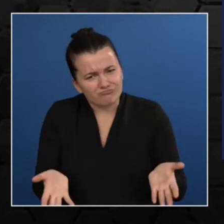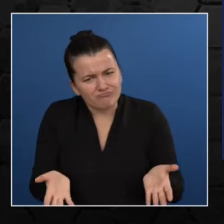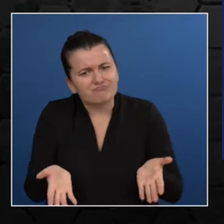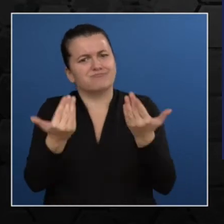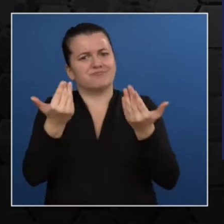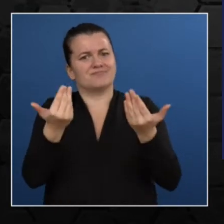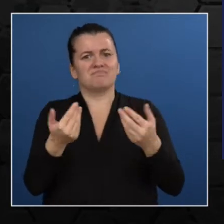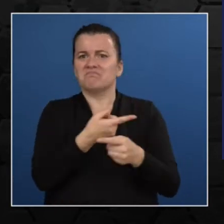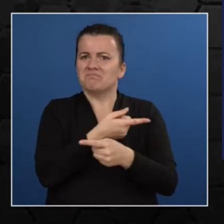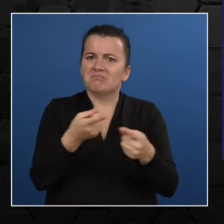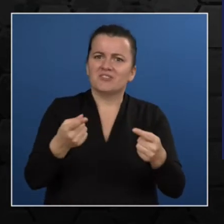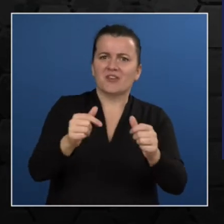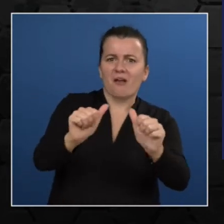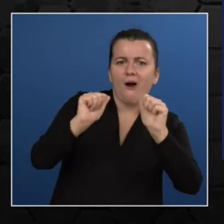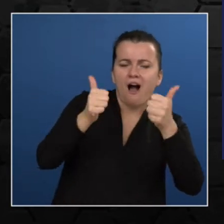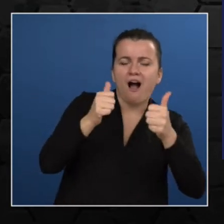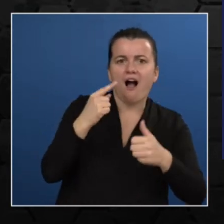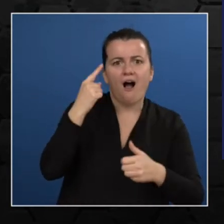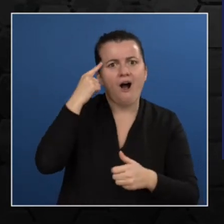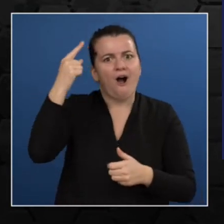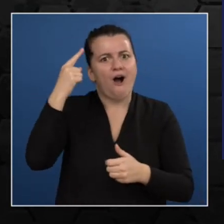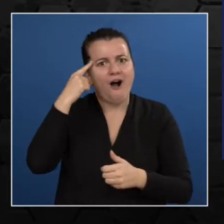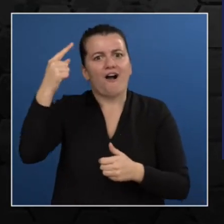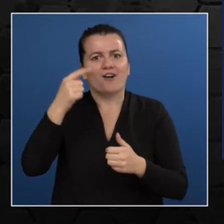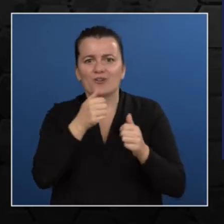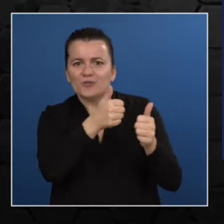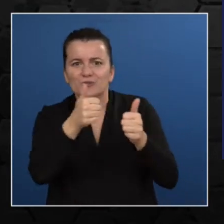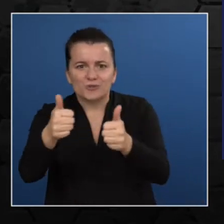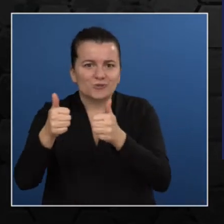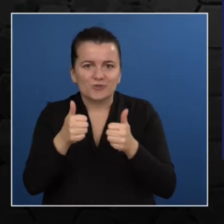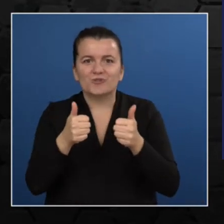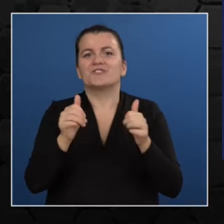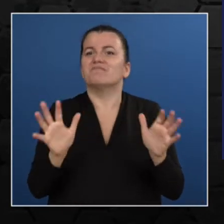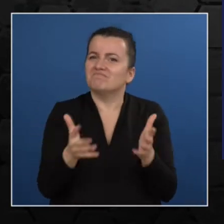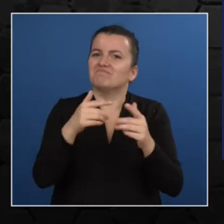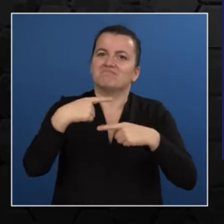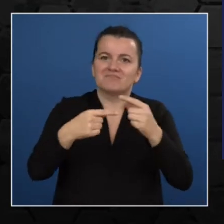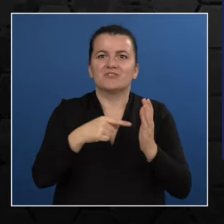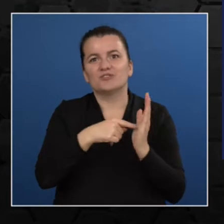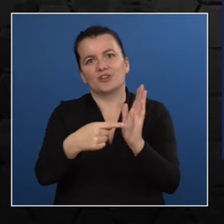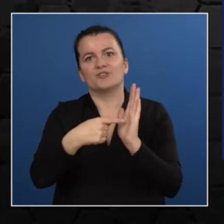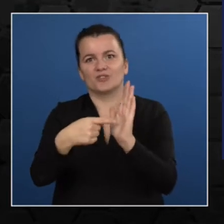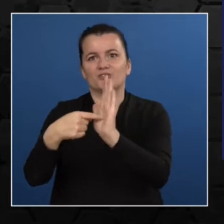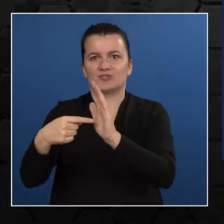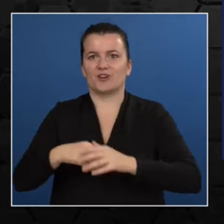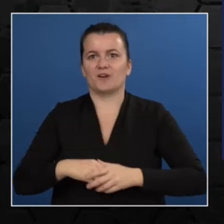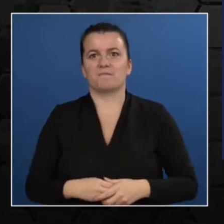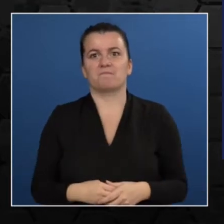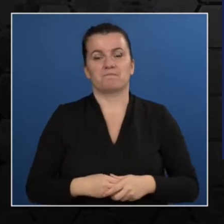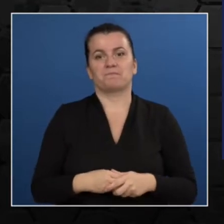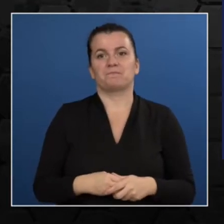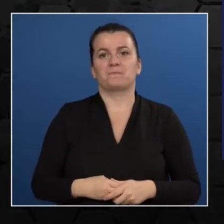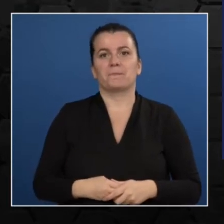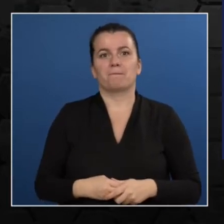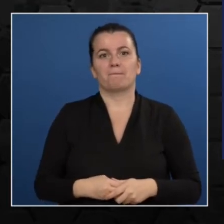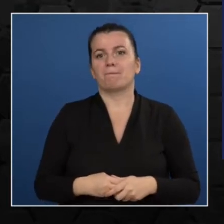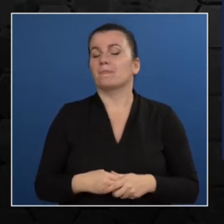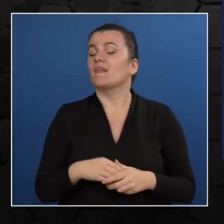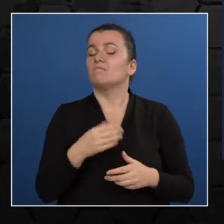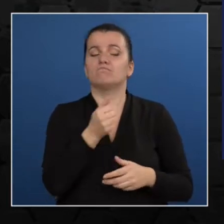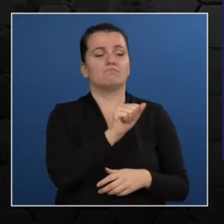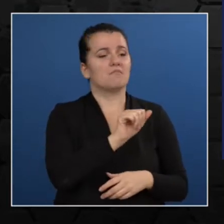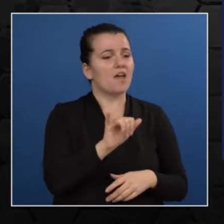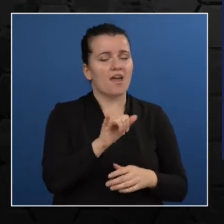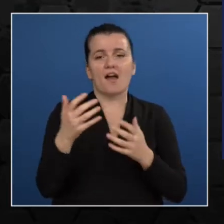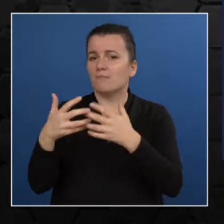So going forward in the month of December, they're going to come up with some absolutely amazing content around AI and machine learning. So to stay updated